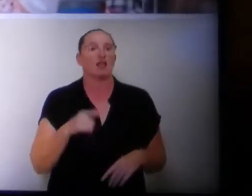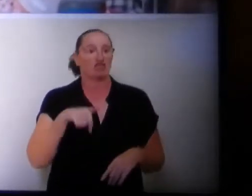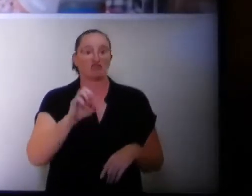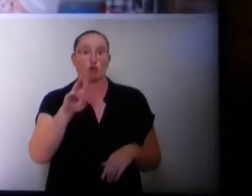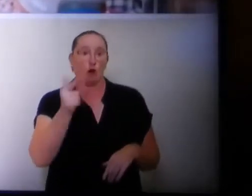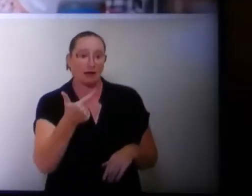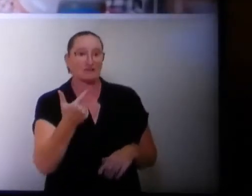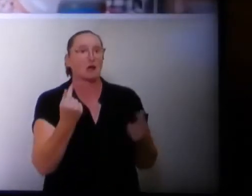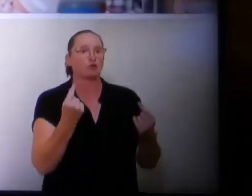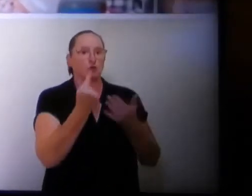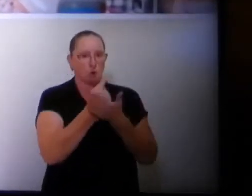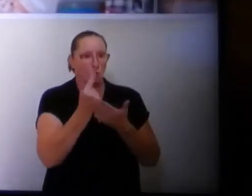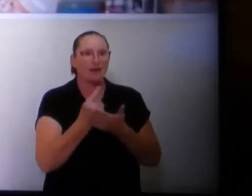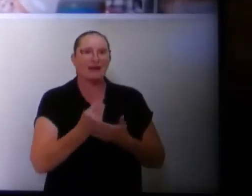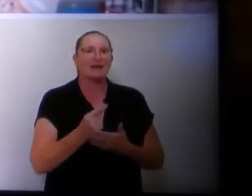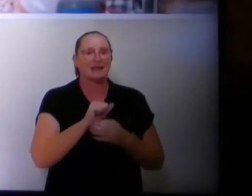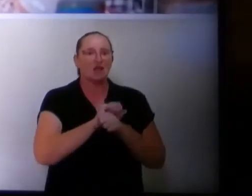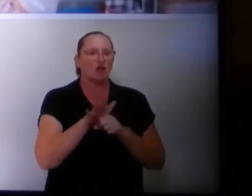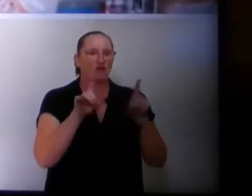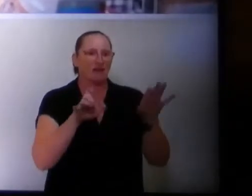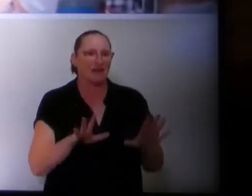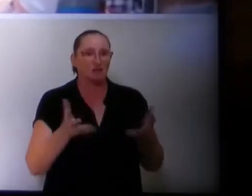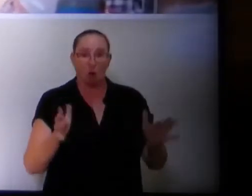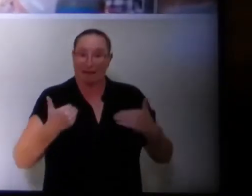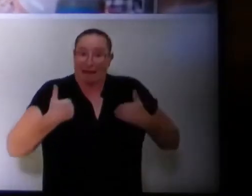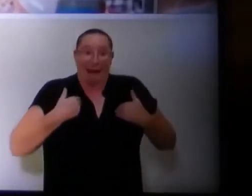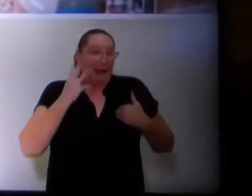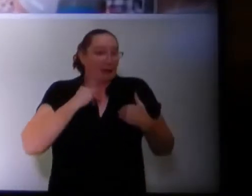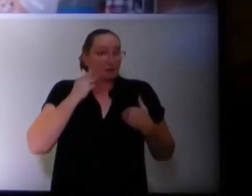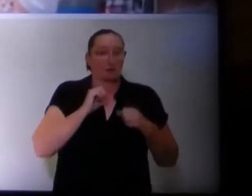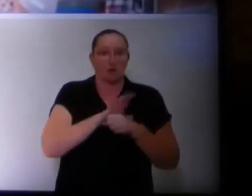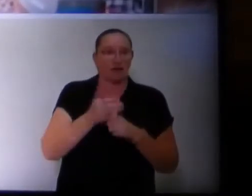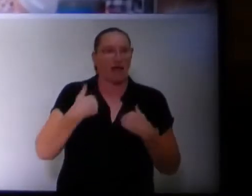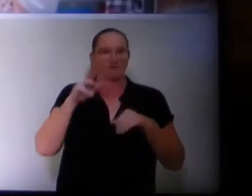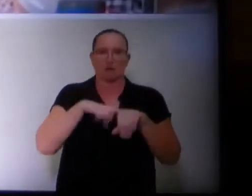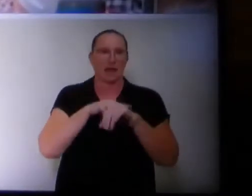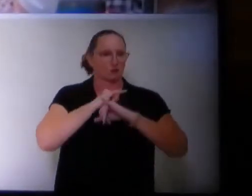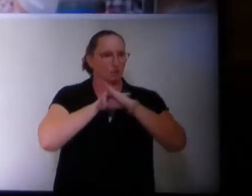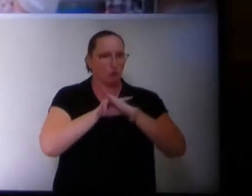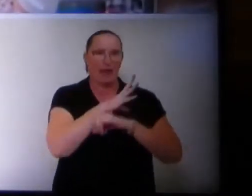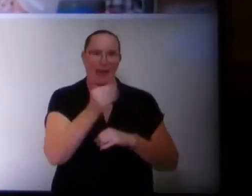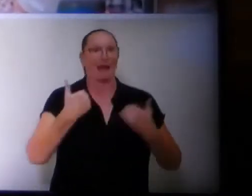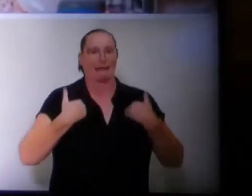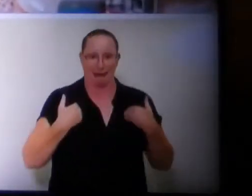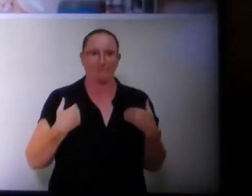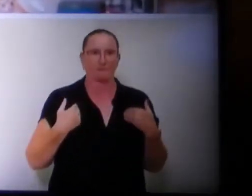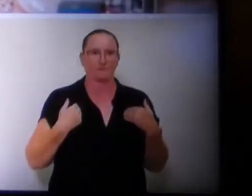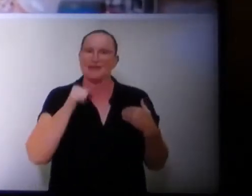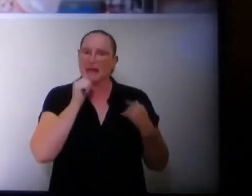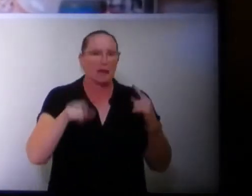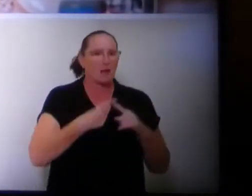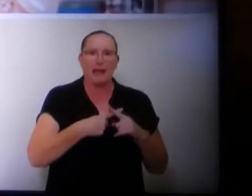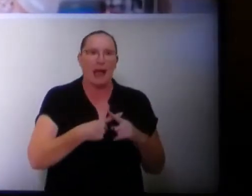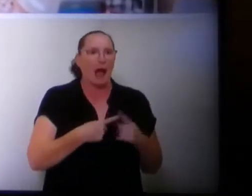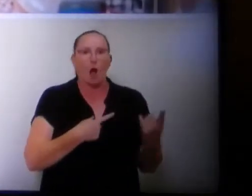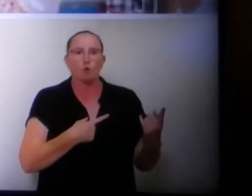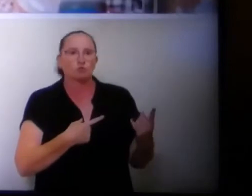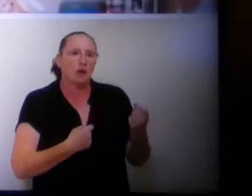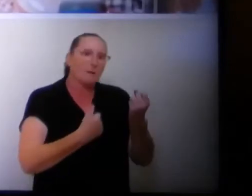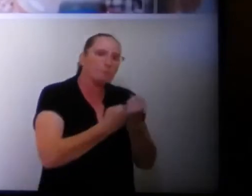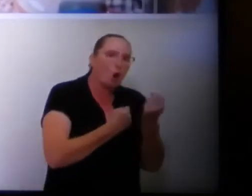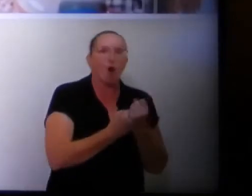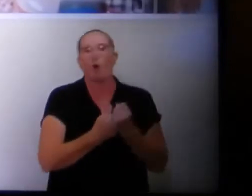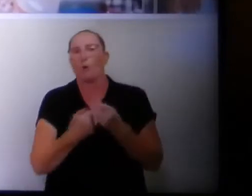August, I was asked to do weekly COVID testing, even though I already had COVID and have natural immunity. And I have. This is not about pro-vaccine or anti